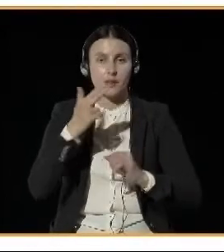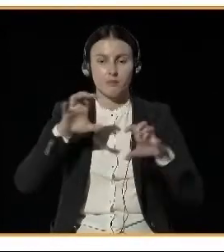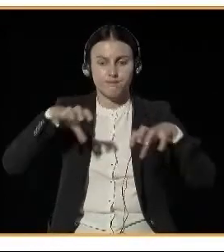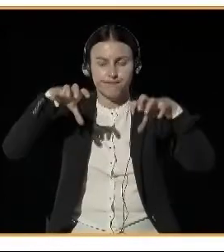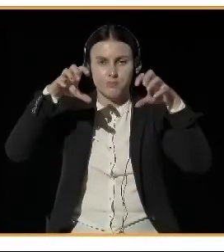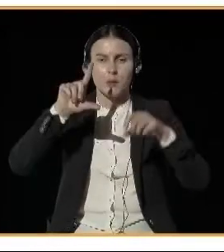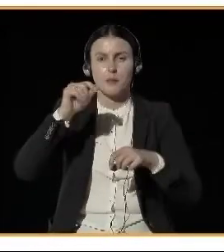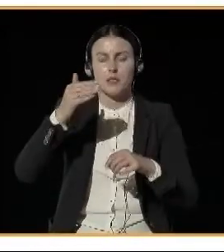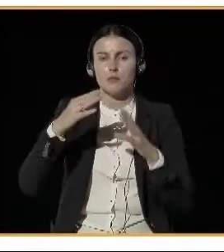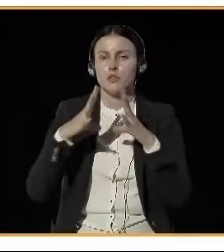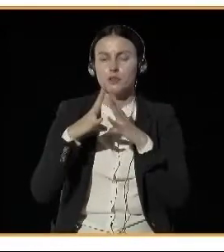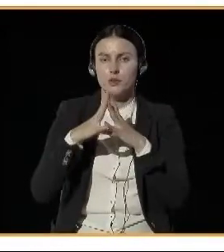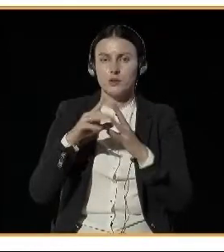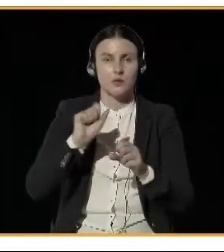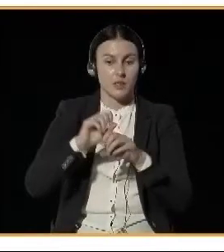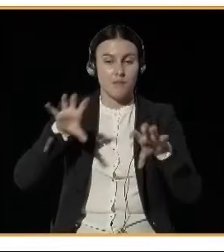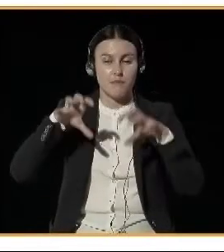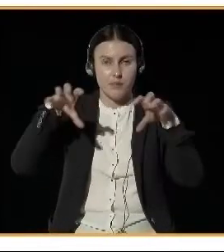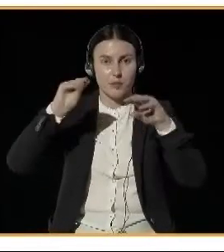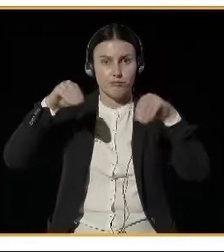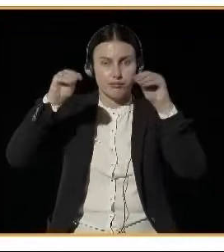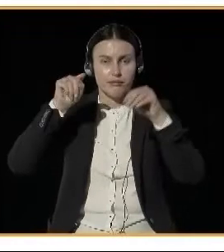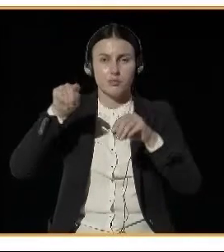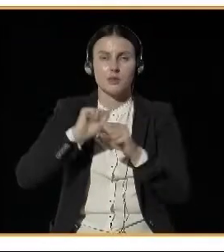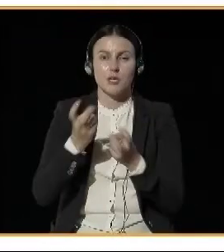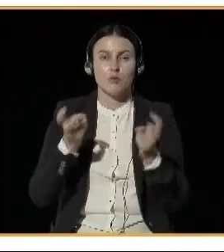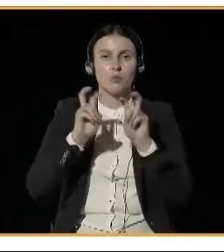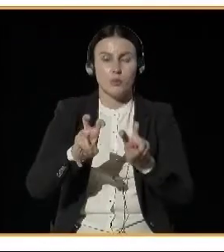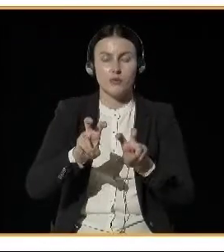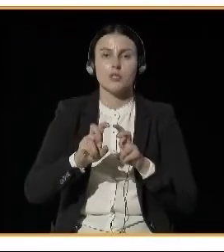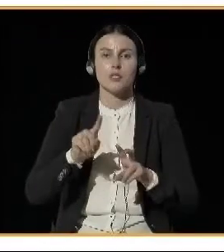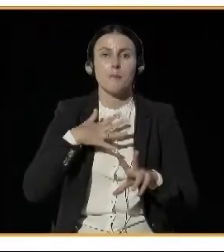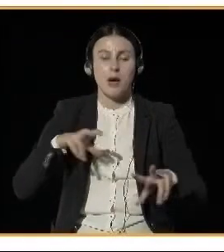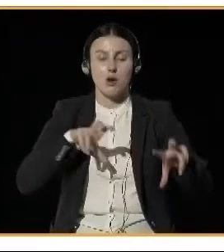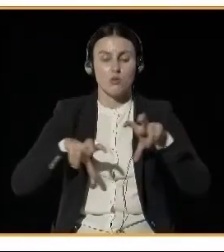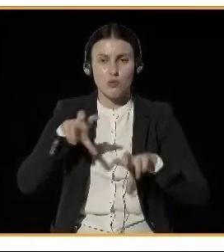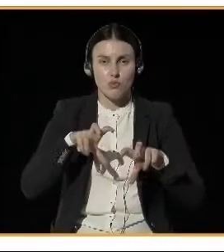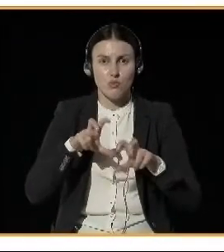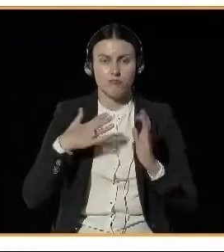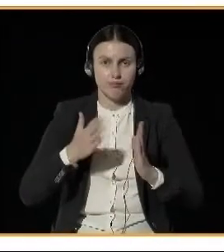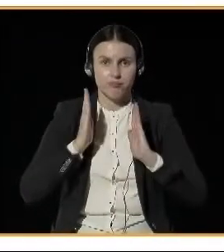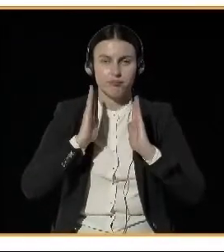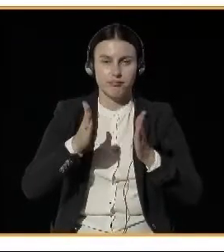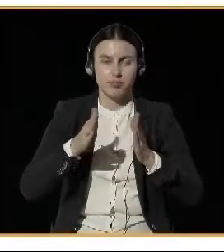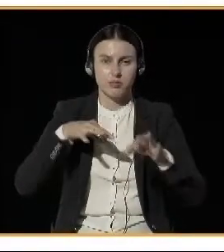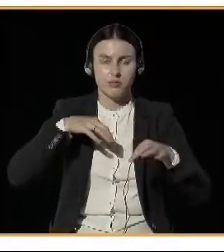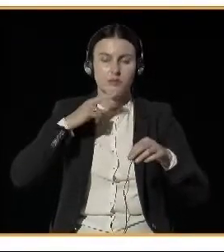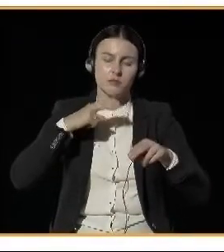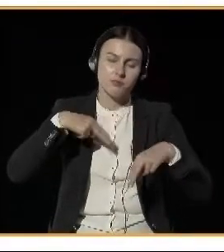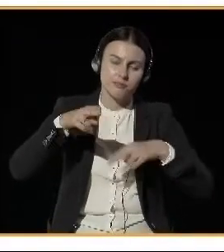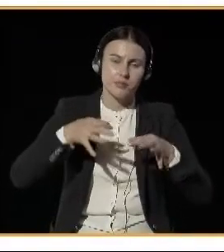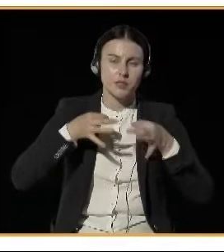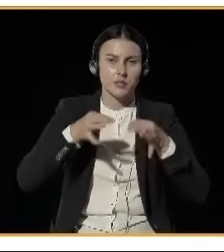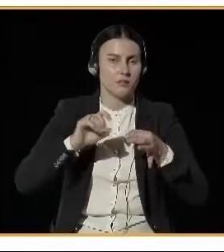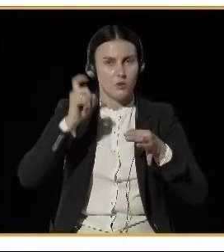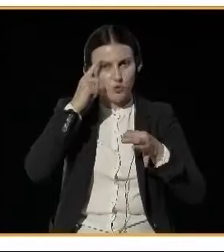and all the Nordic countries, the use of studded tires during the winter season leads to significant pavement wear and generation of